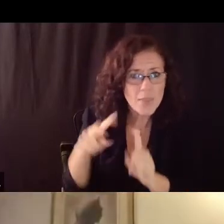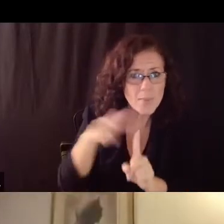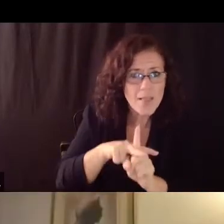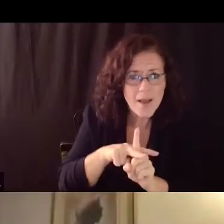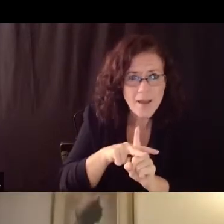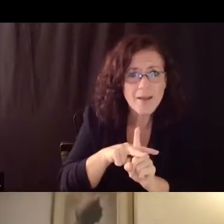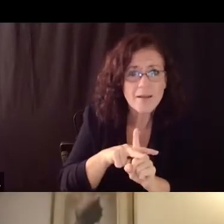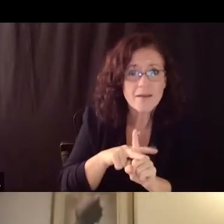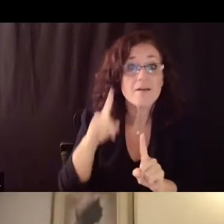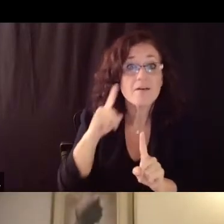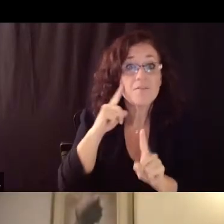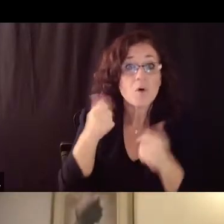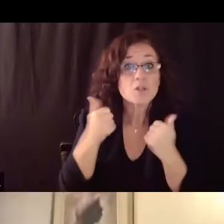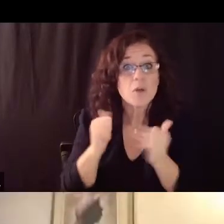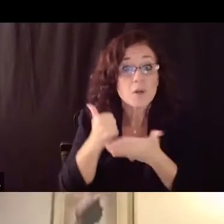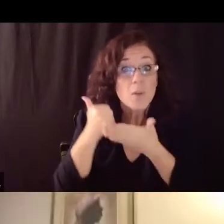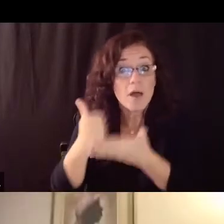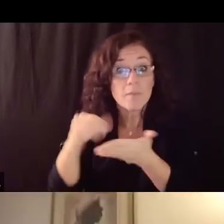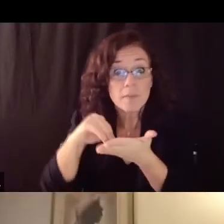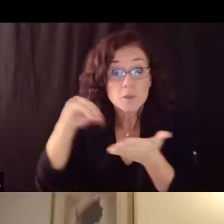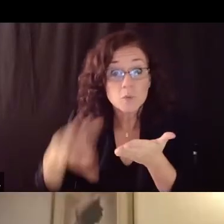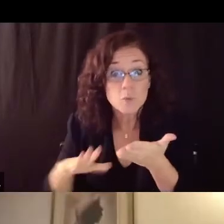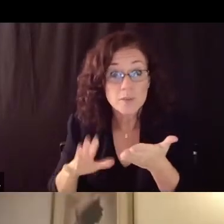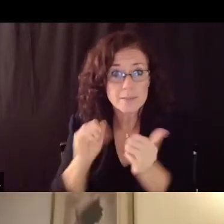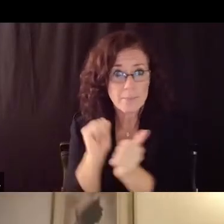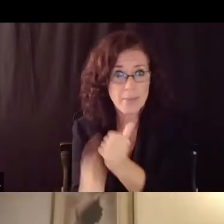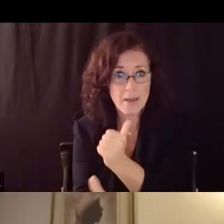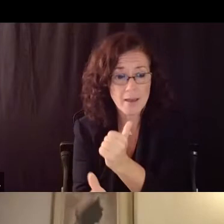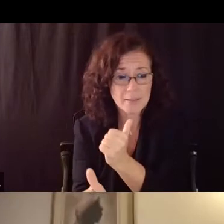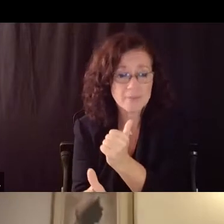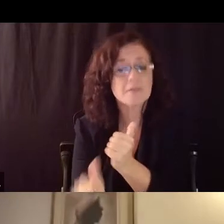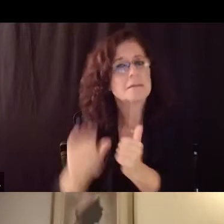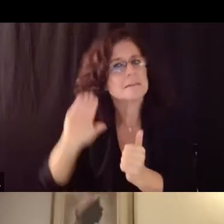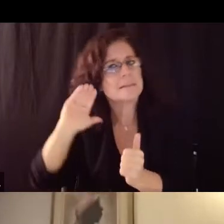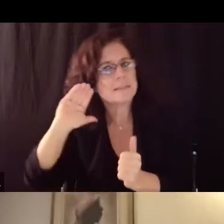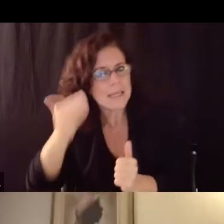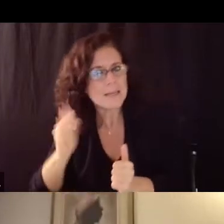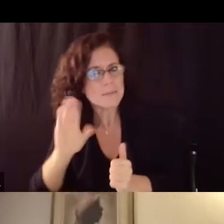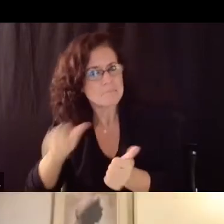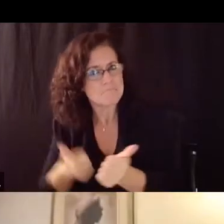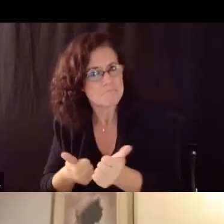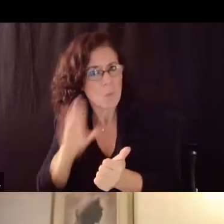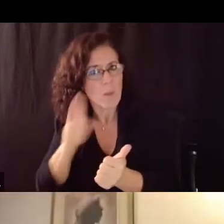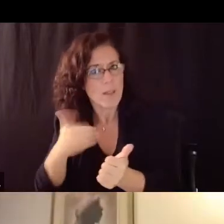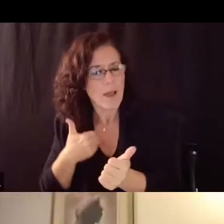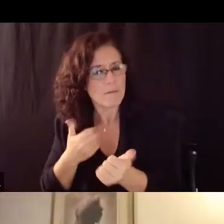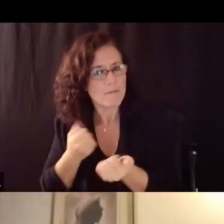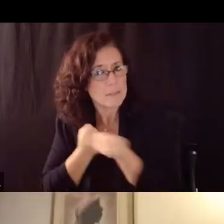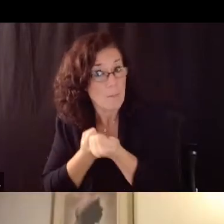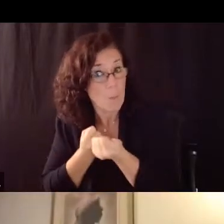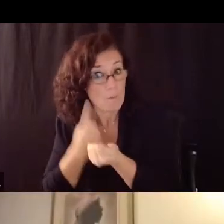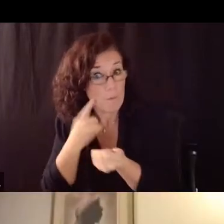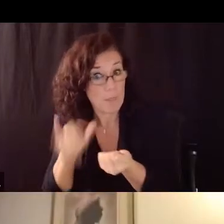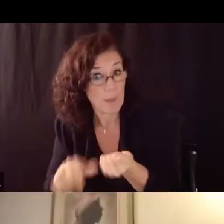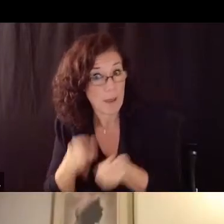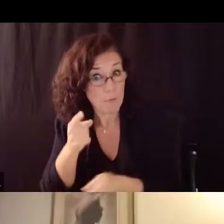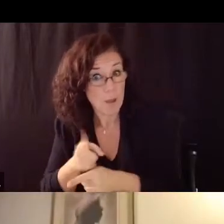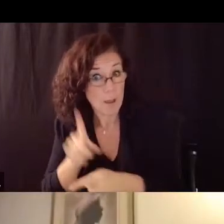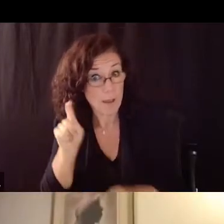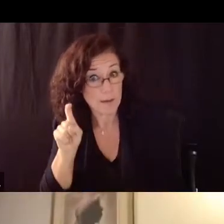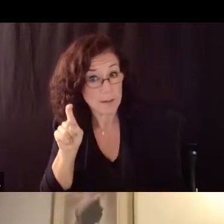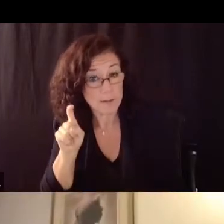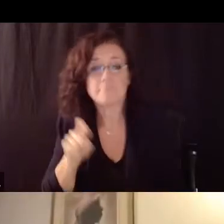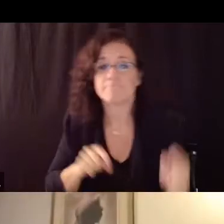students pass right and from what i'm hearing there's going to be support for that right for for them yes